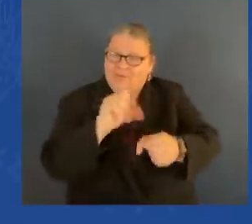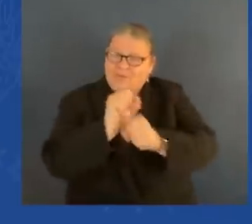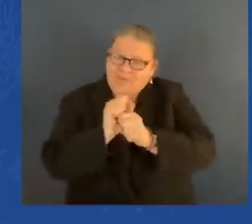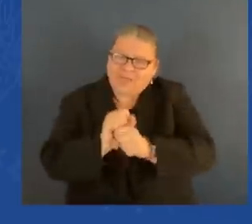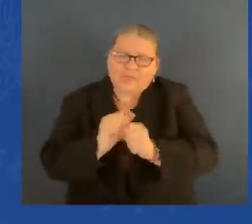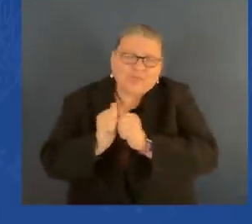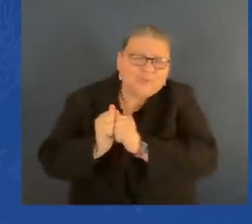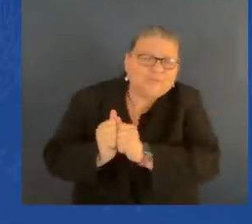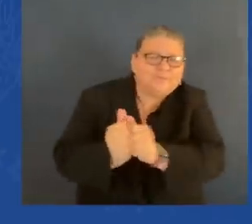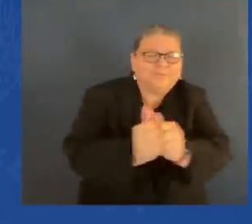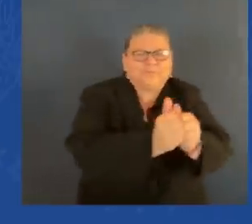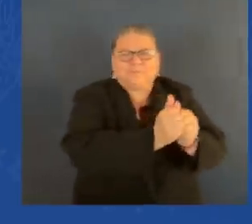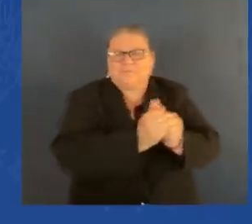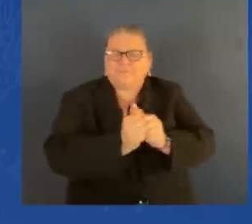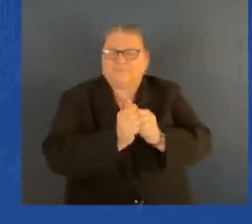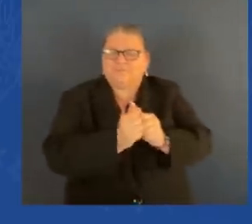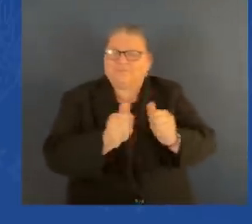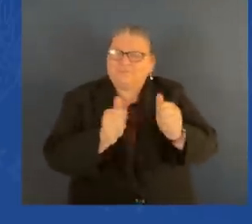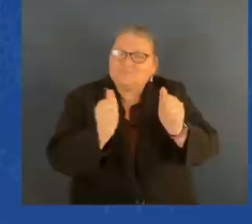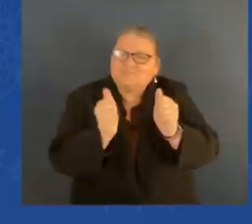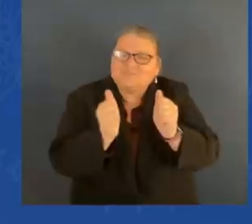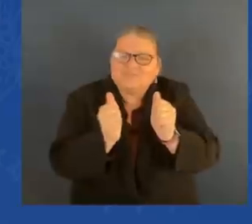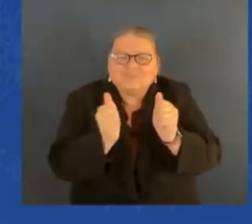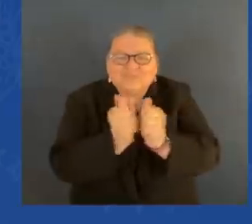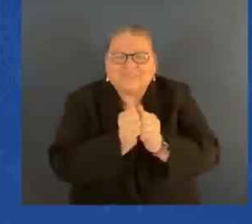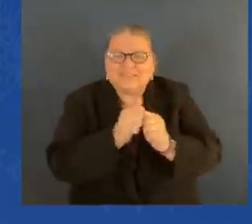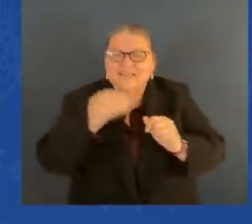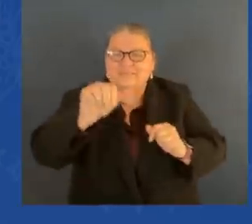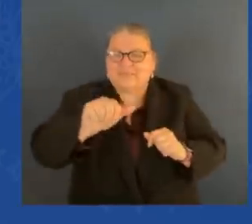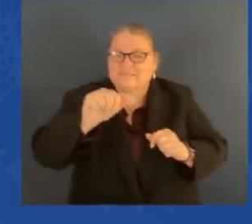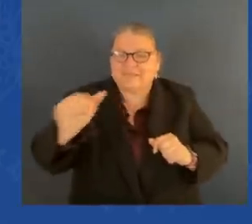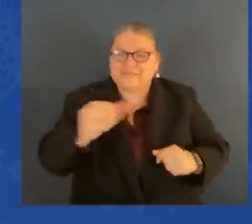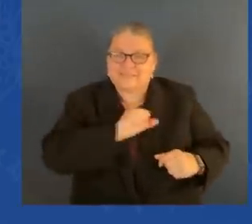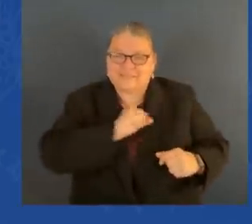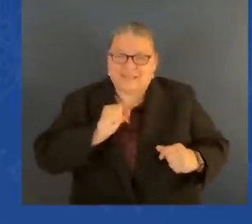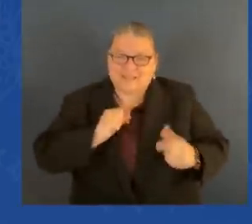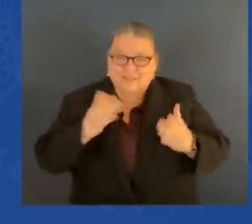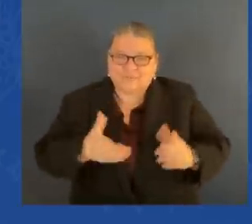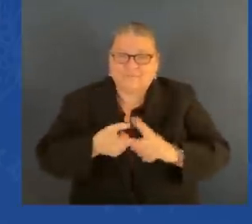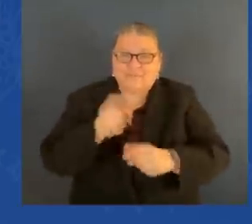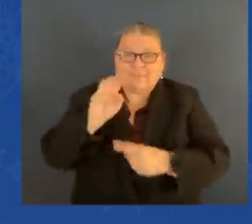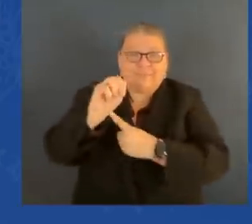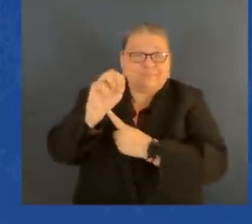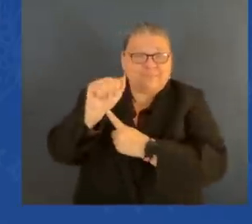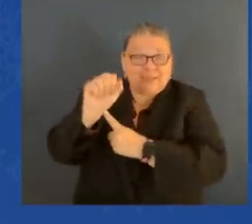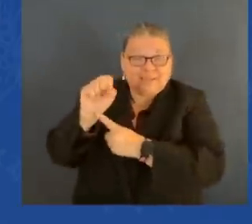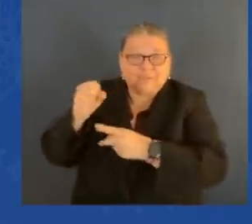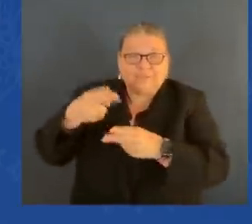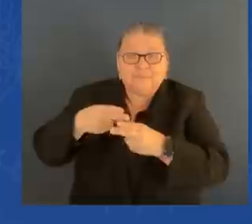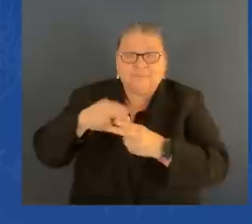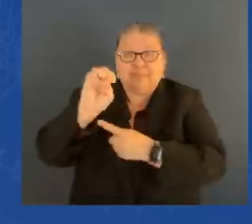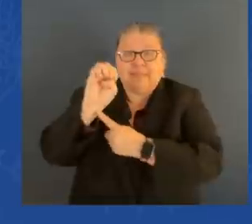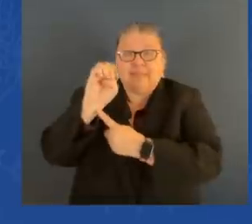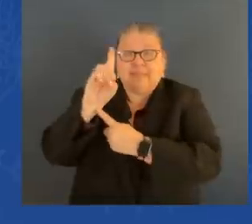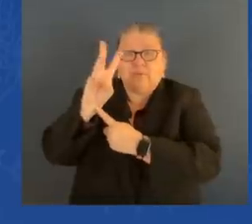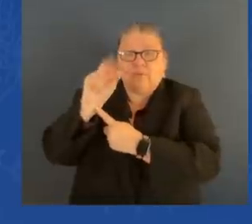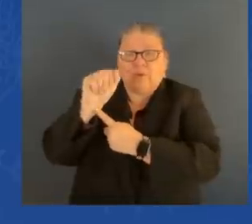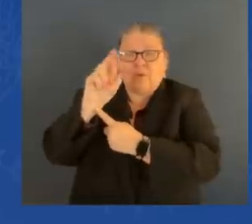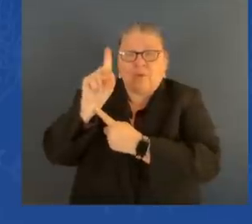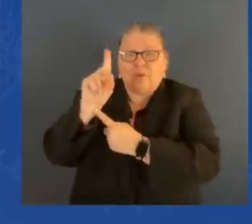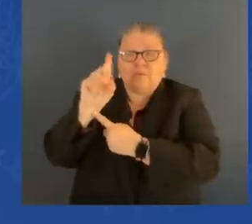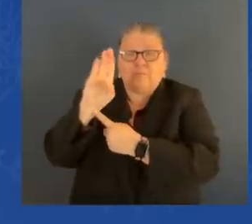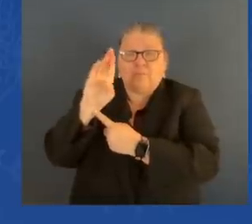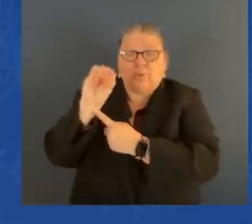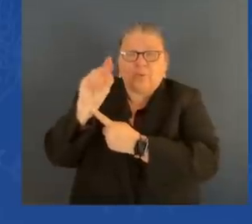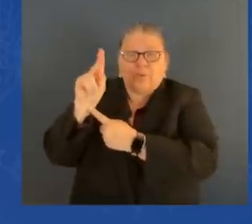from Massachusetts, Senator Everett Brooke. And I passed the Fair Housing Act. I was on the same side,